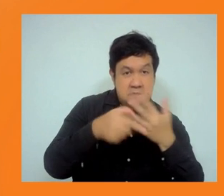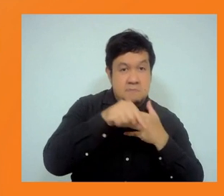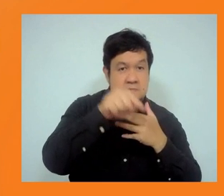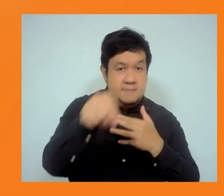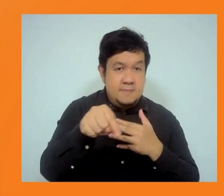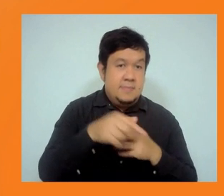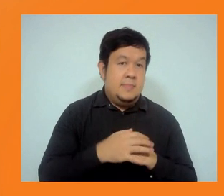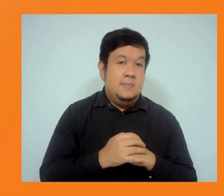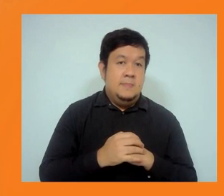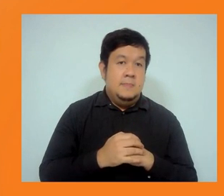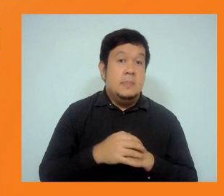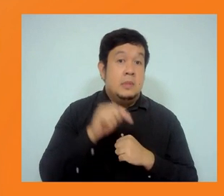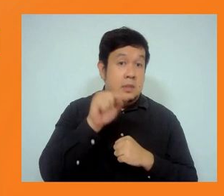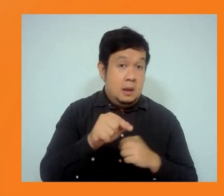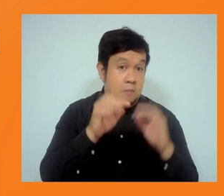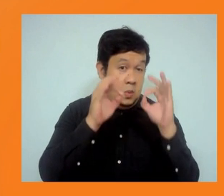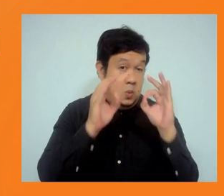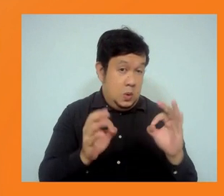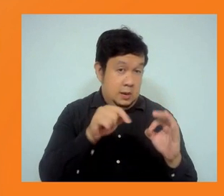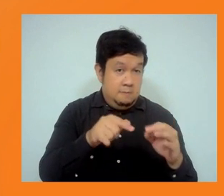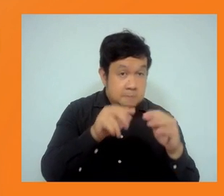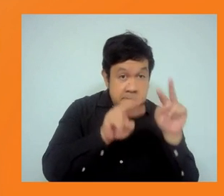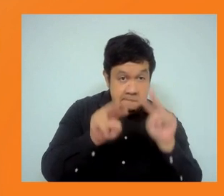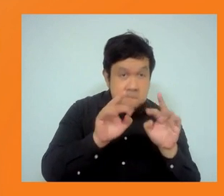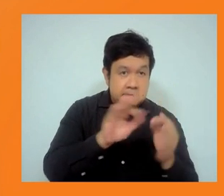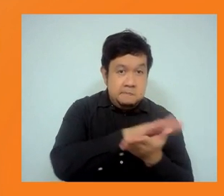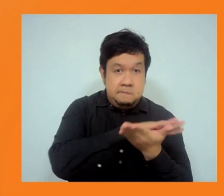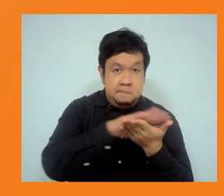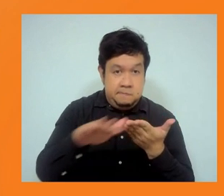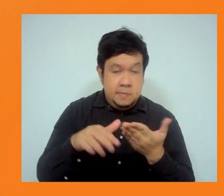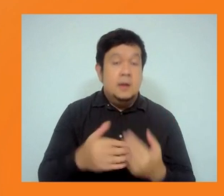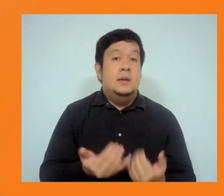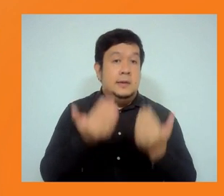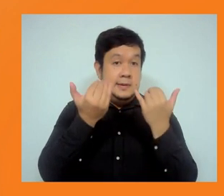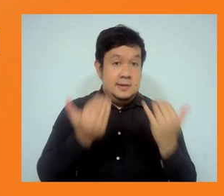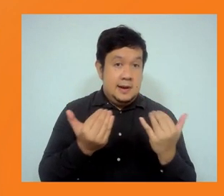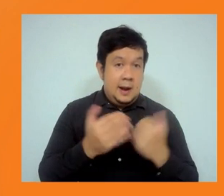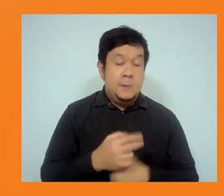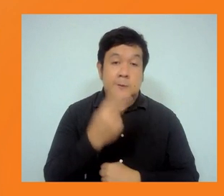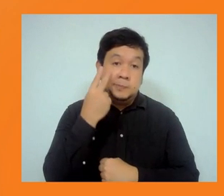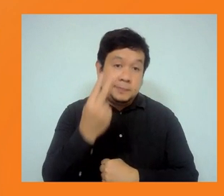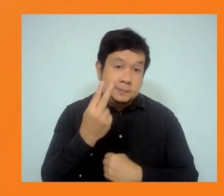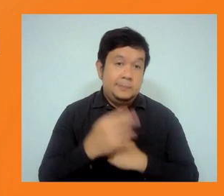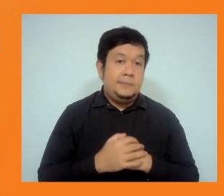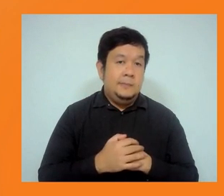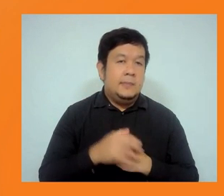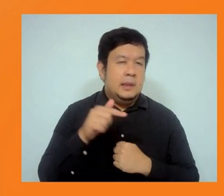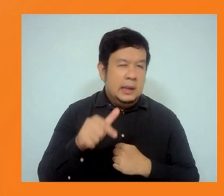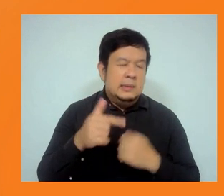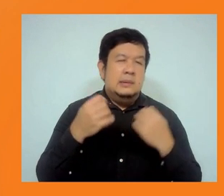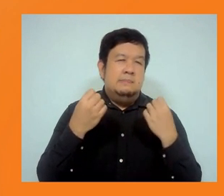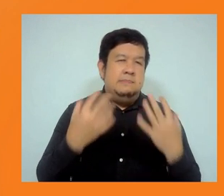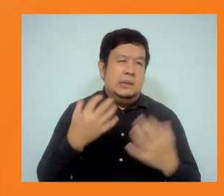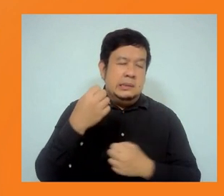But this very much means upwards harmonisation. And we need to strive towards having a policy that